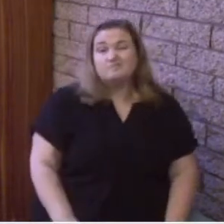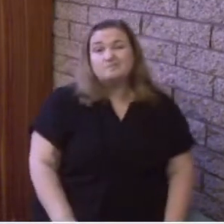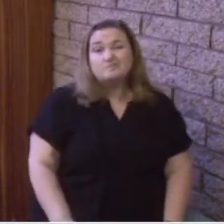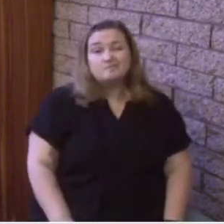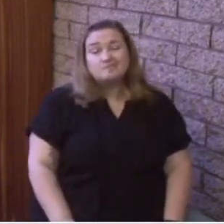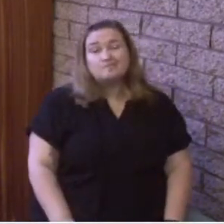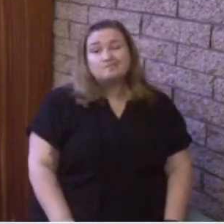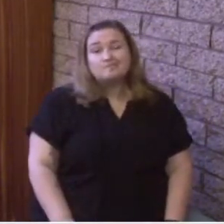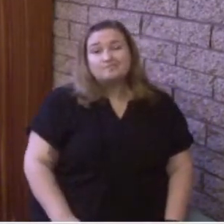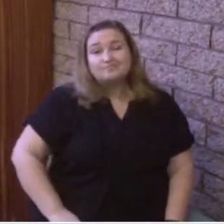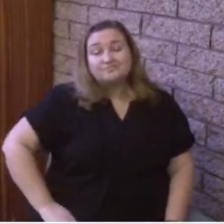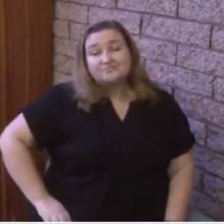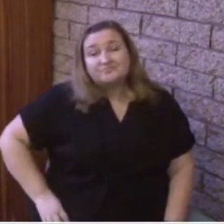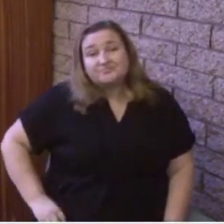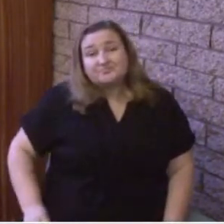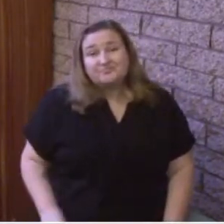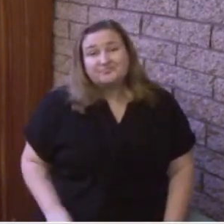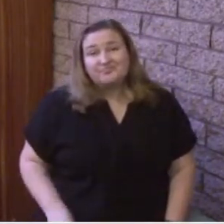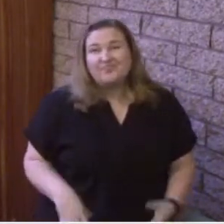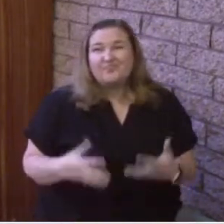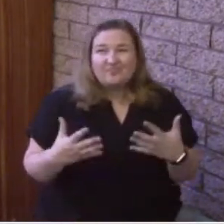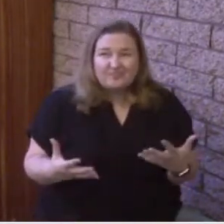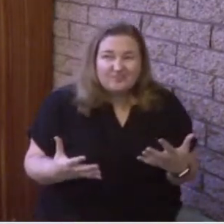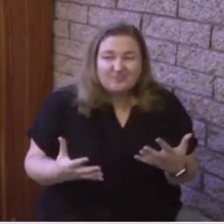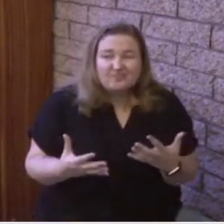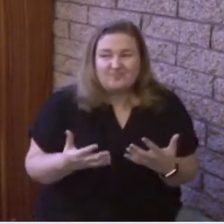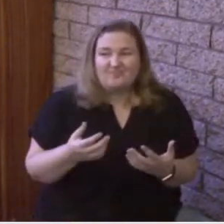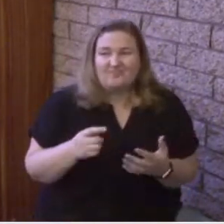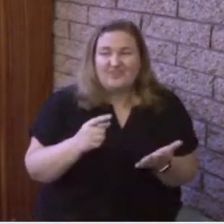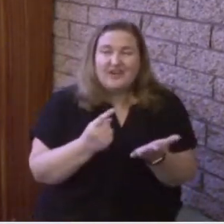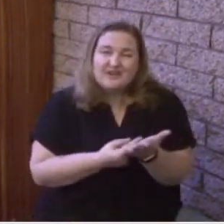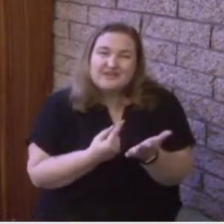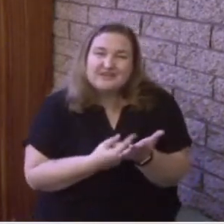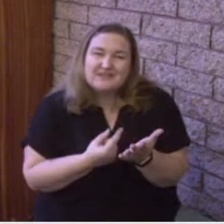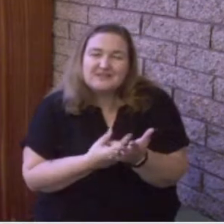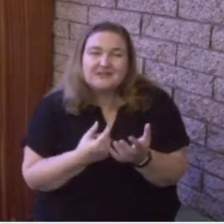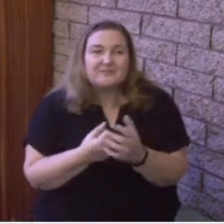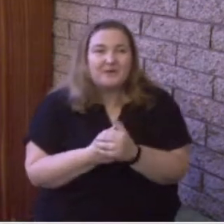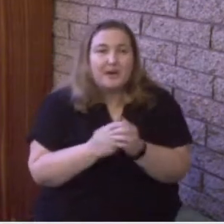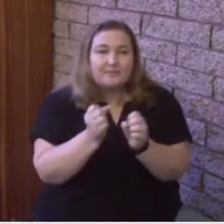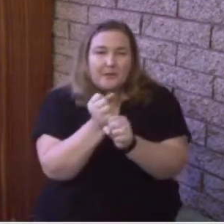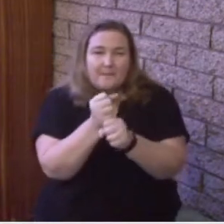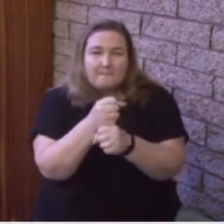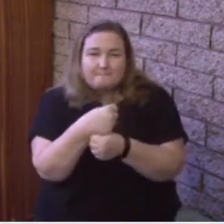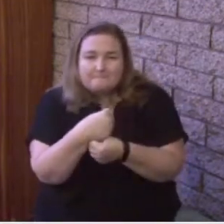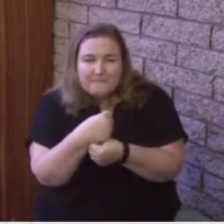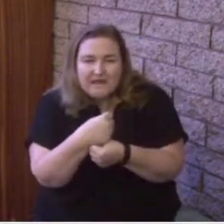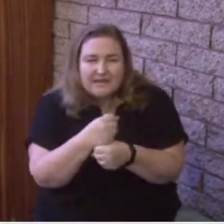other scriptures where it caused some tension amongst the disciples, amongst the apostles.